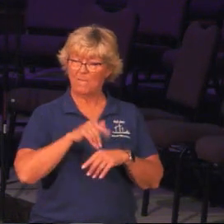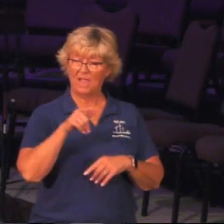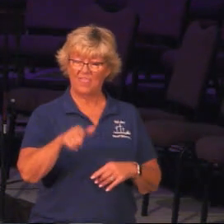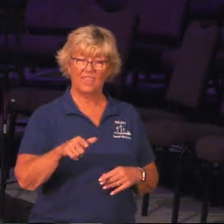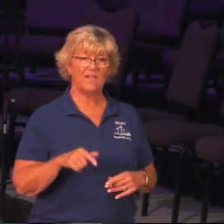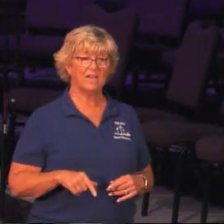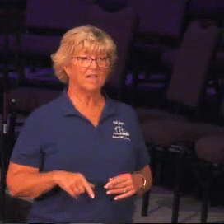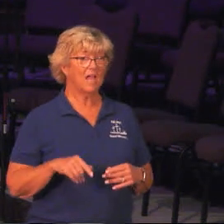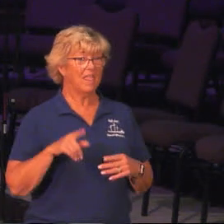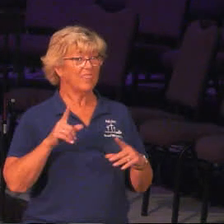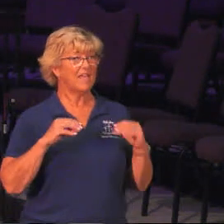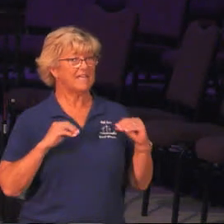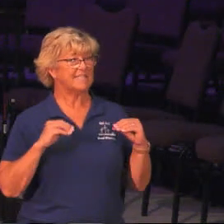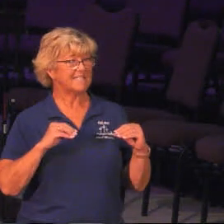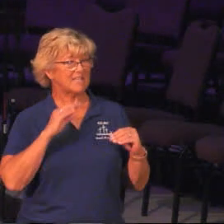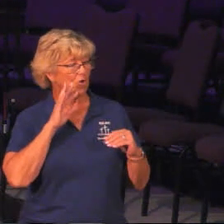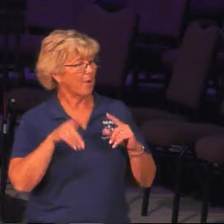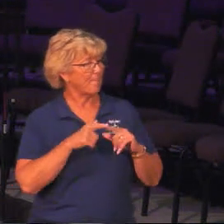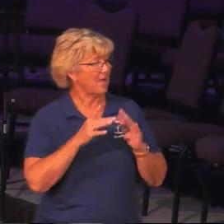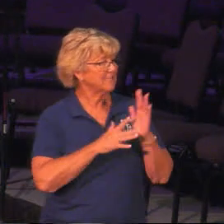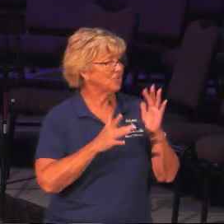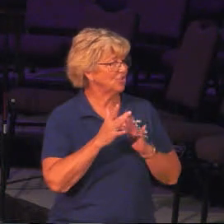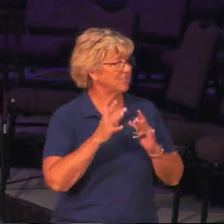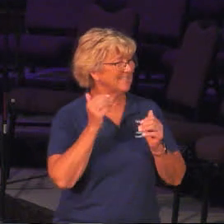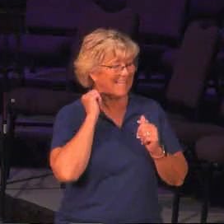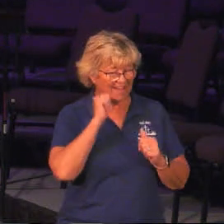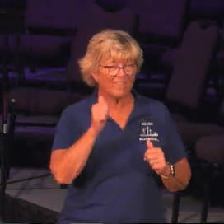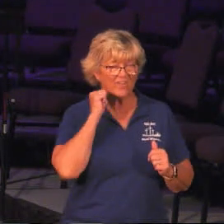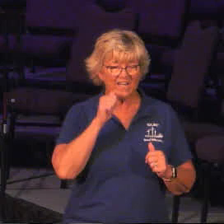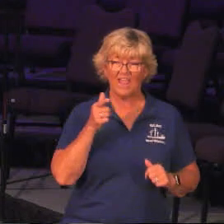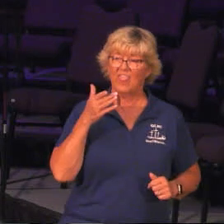is taught at that Hindu temple every single day.